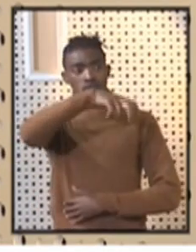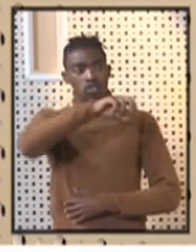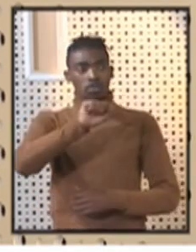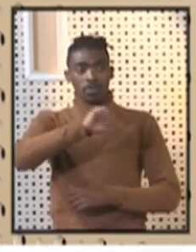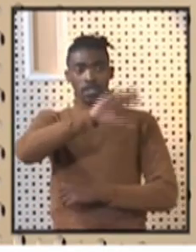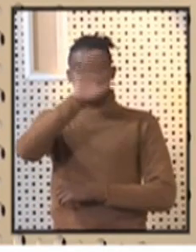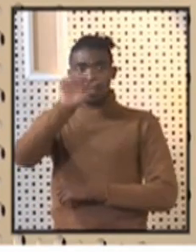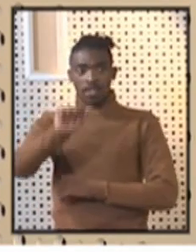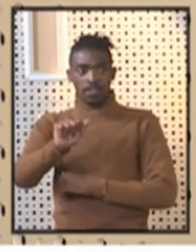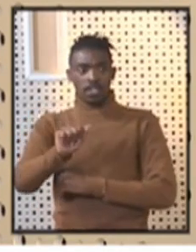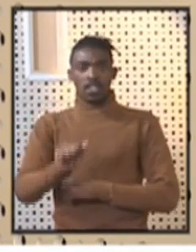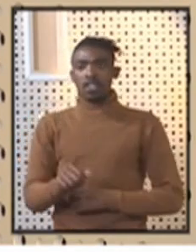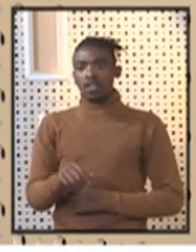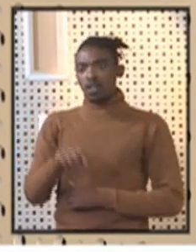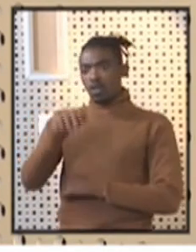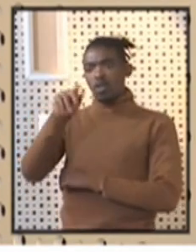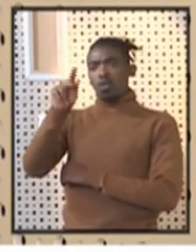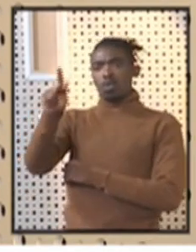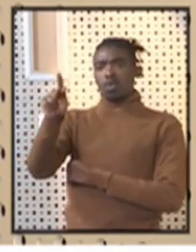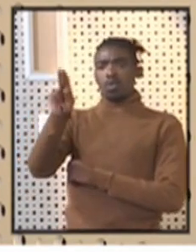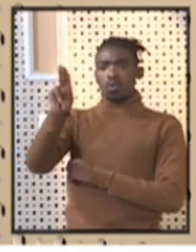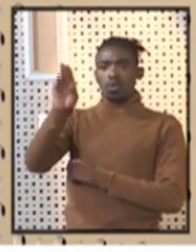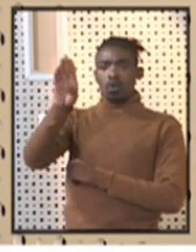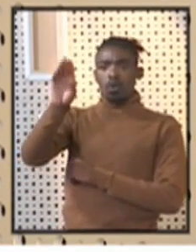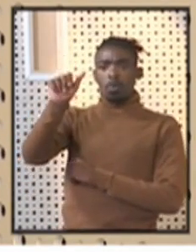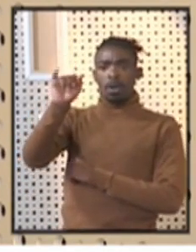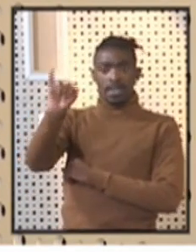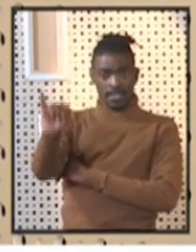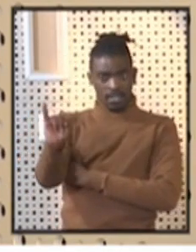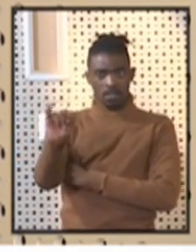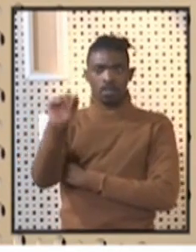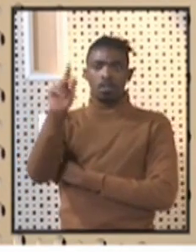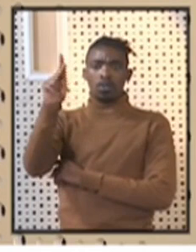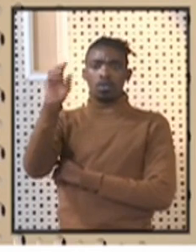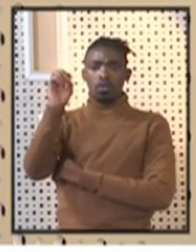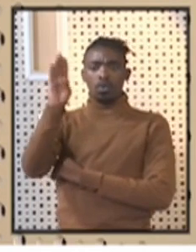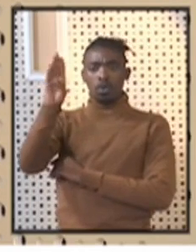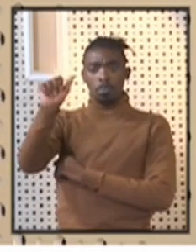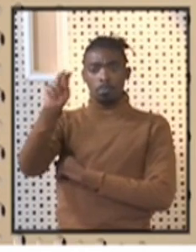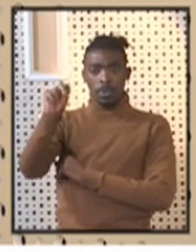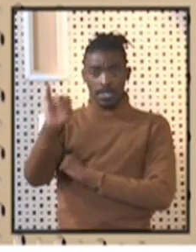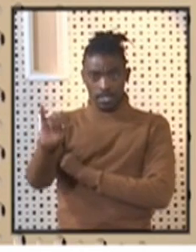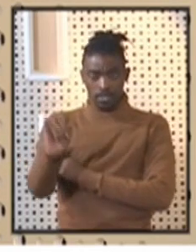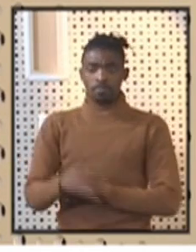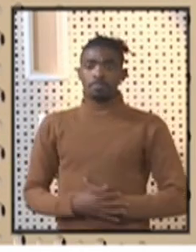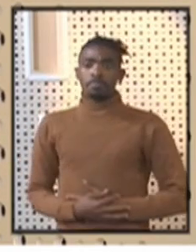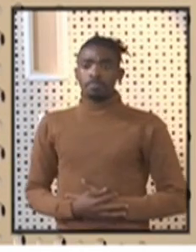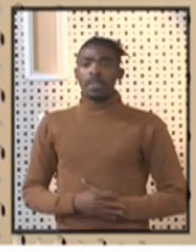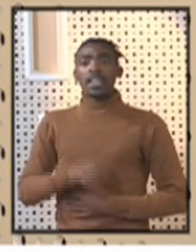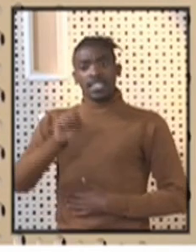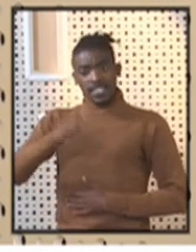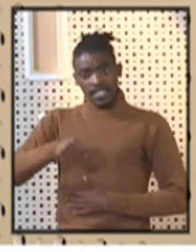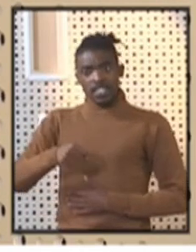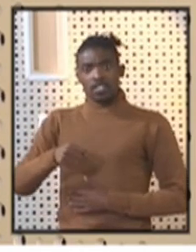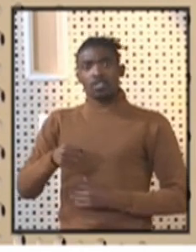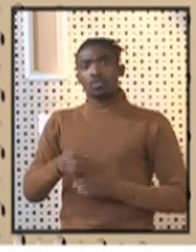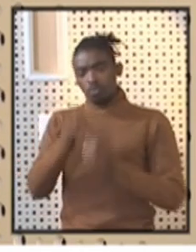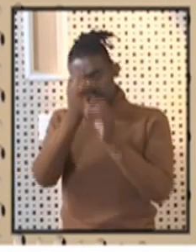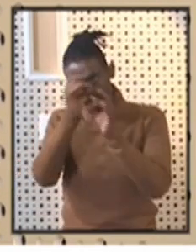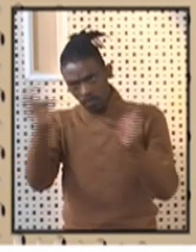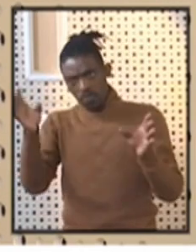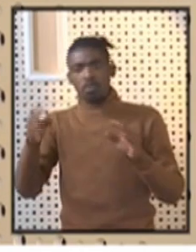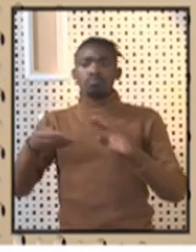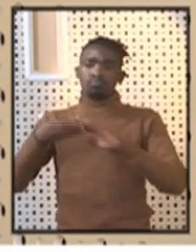Minister Kubayi Ngubani. Minister, we thank you very much. We will repeat the words of government and the